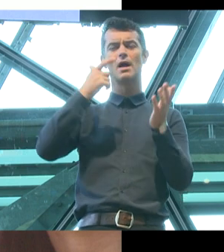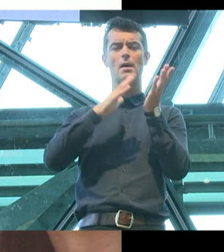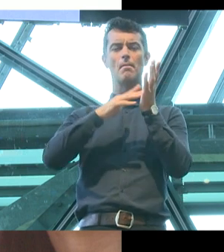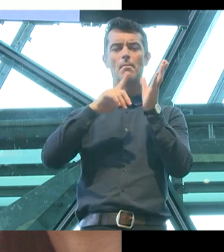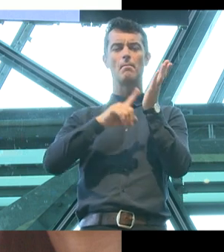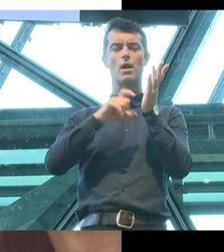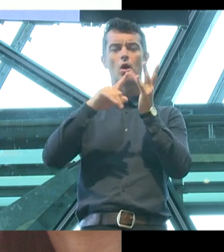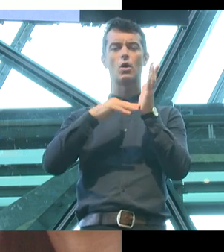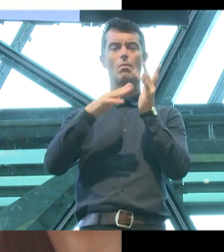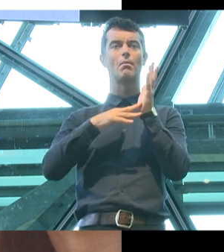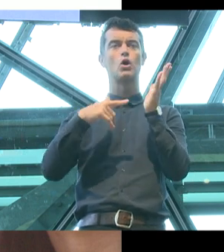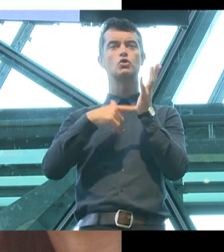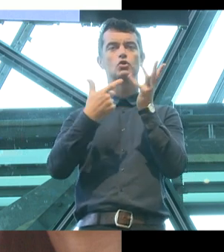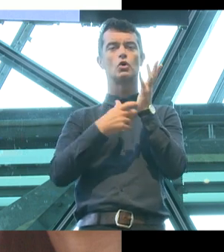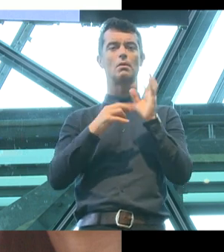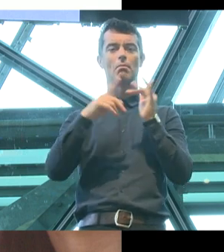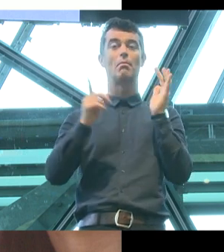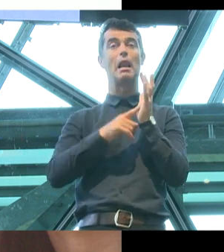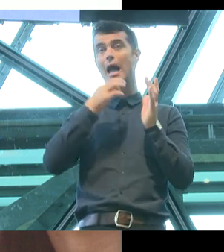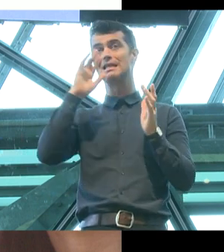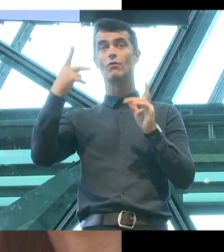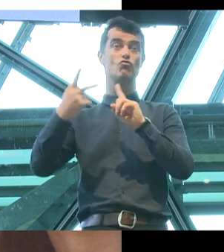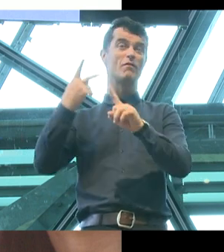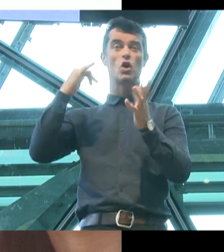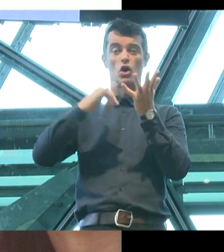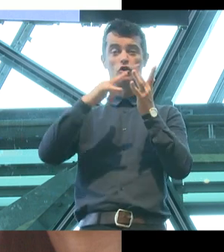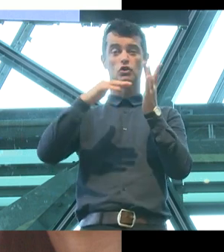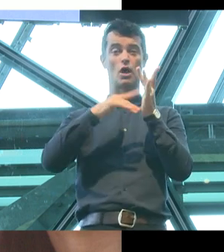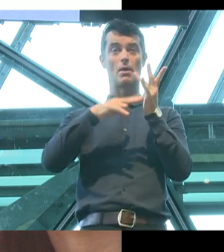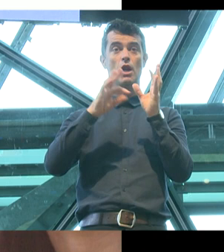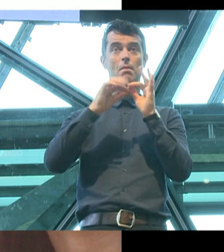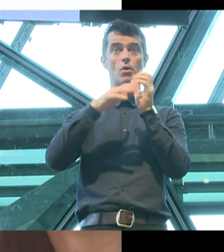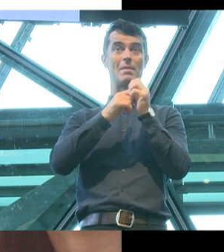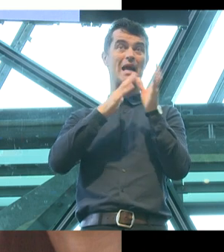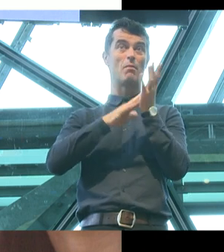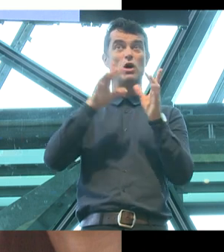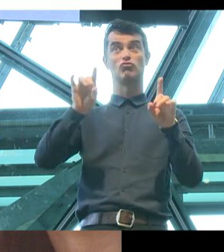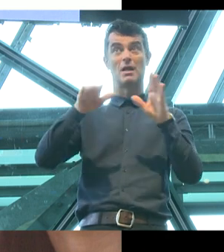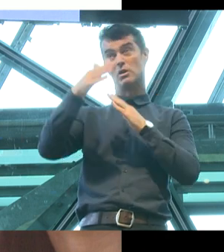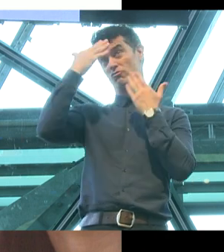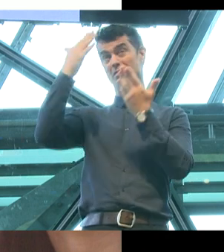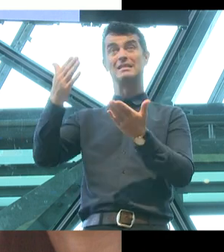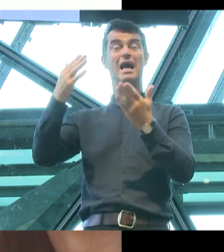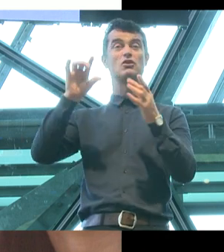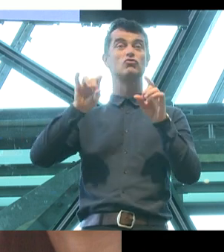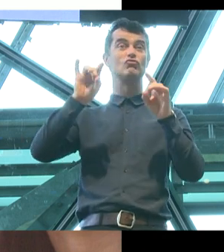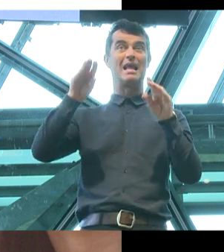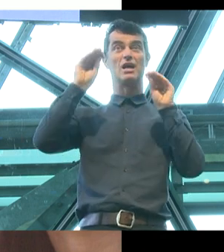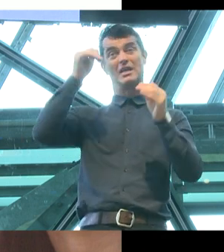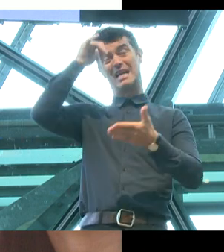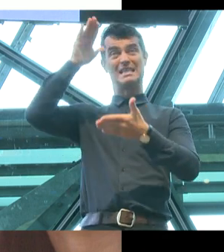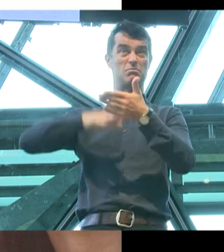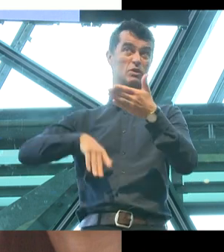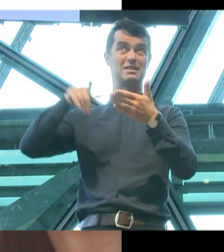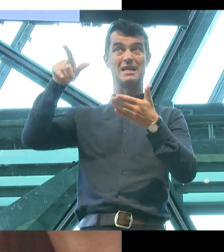asked from Simon Birmingham? One of Australia's most respected education experts, Professor Bill Loudon spearheaded it.